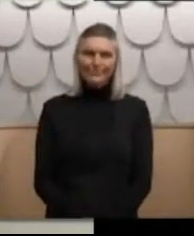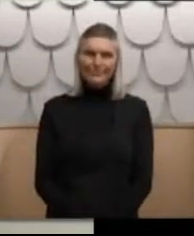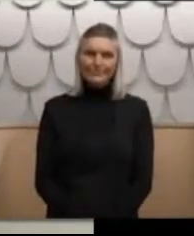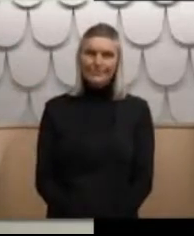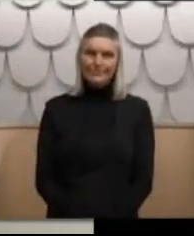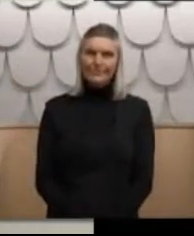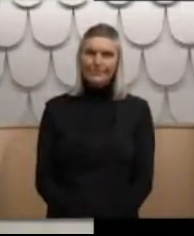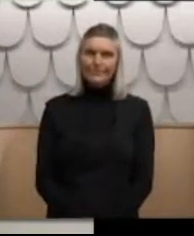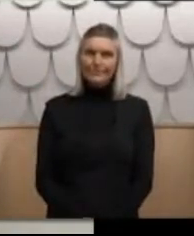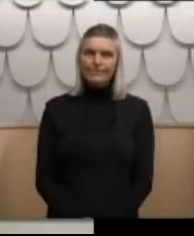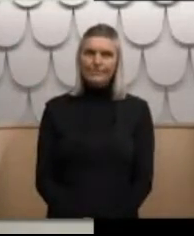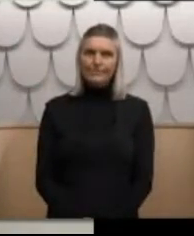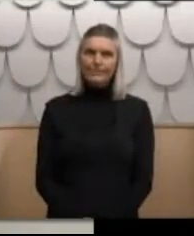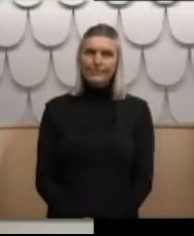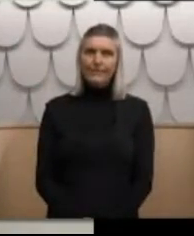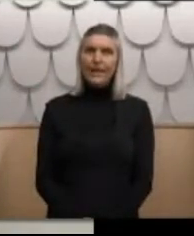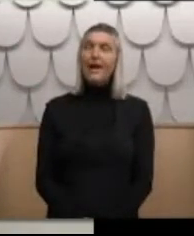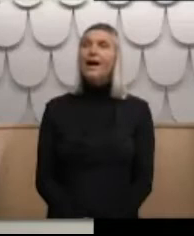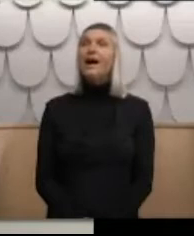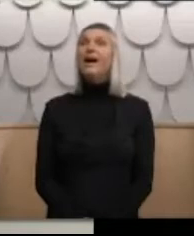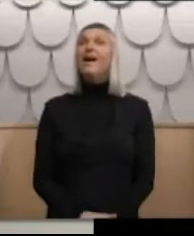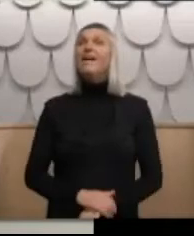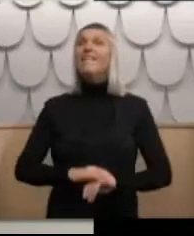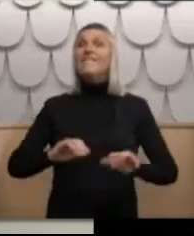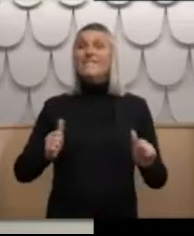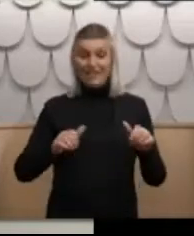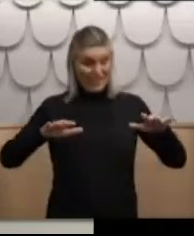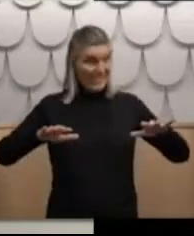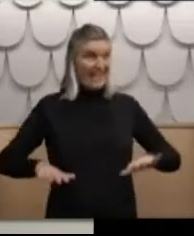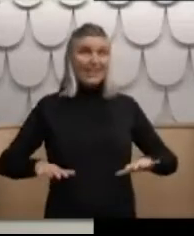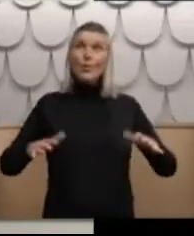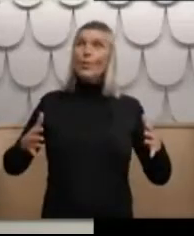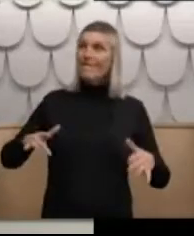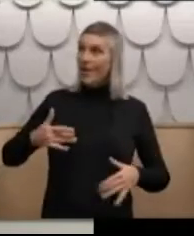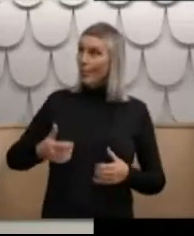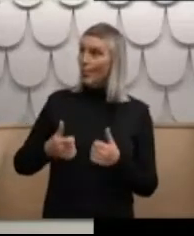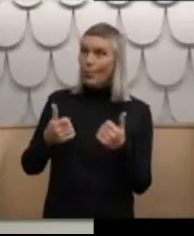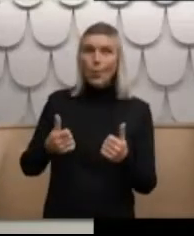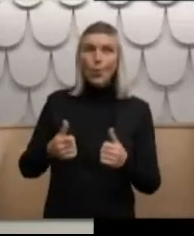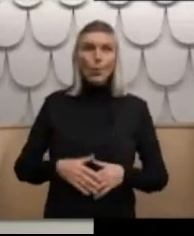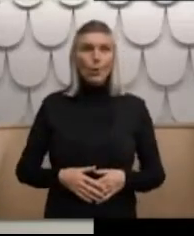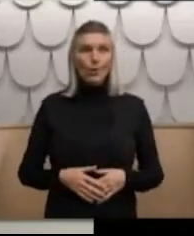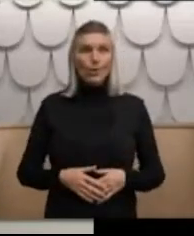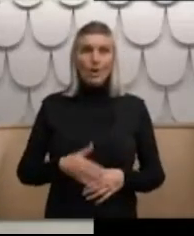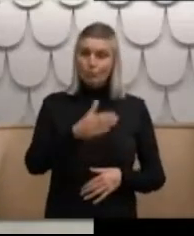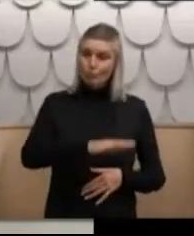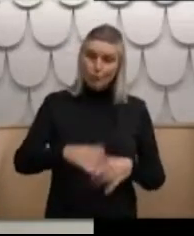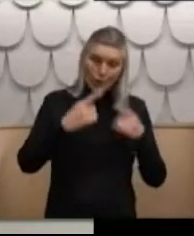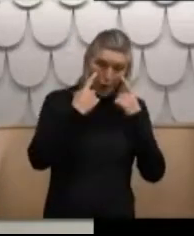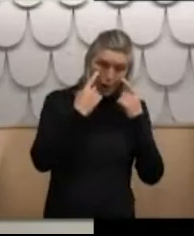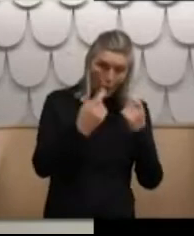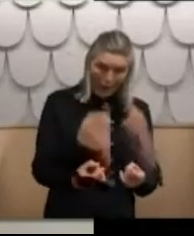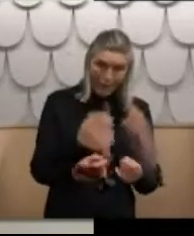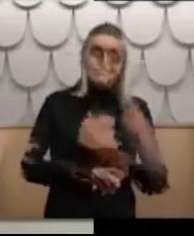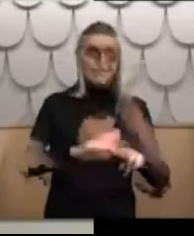I have finally settled down and have been on my own to take care of. They look up to me and believe in me